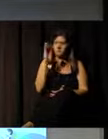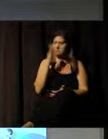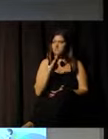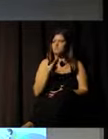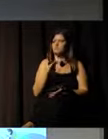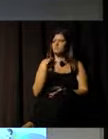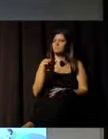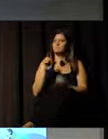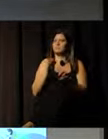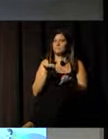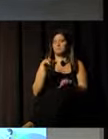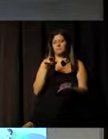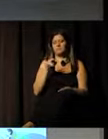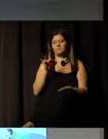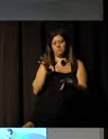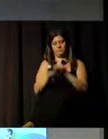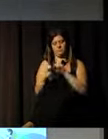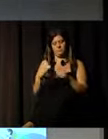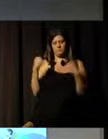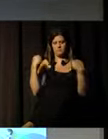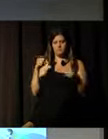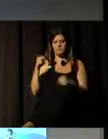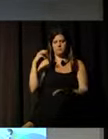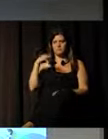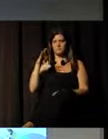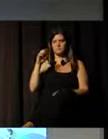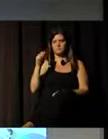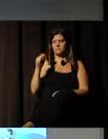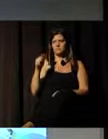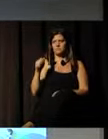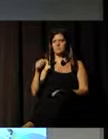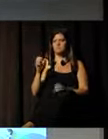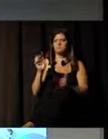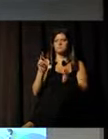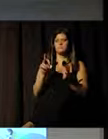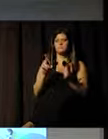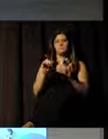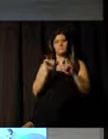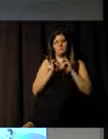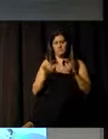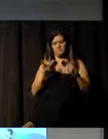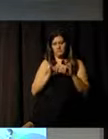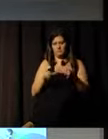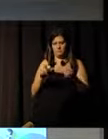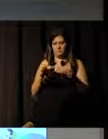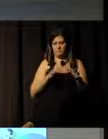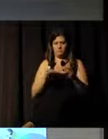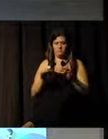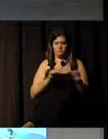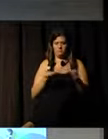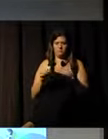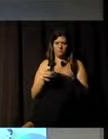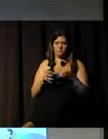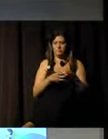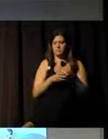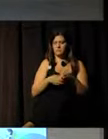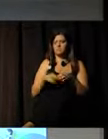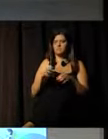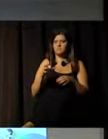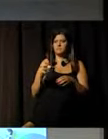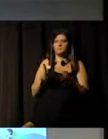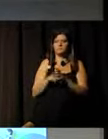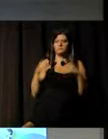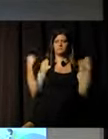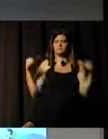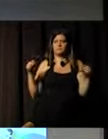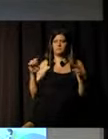He is graduated in physical education and executive MBA in marketing, coordinates the